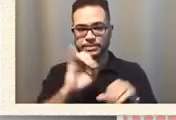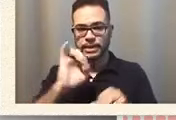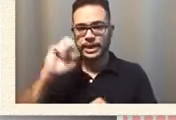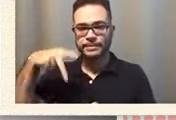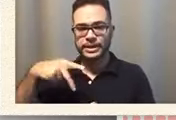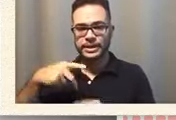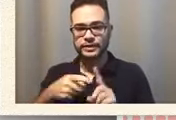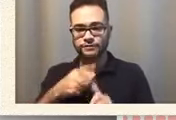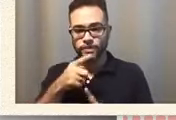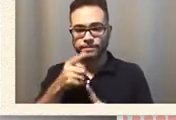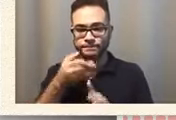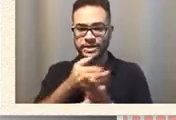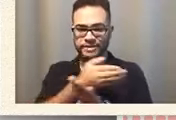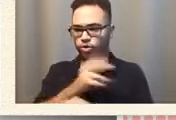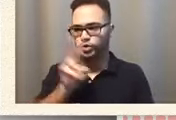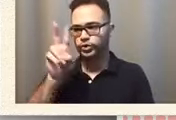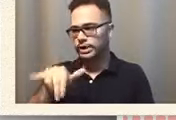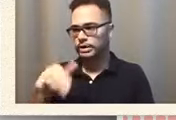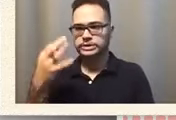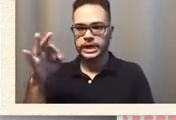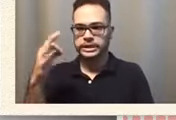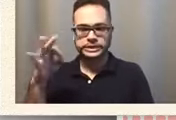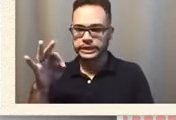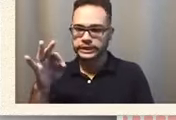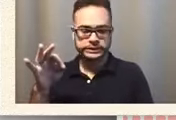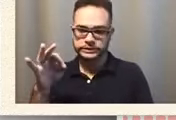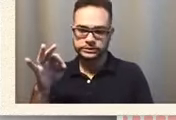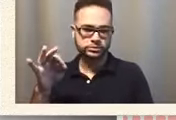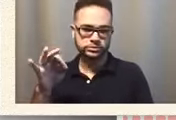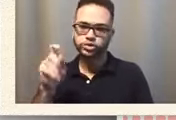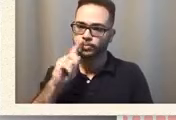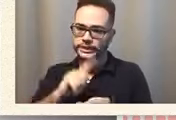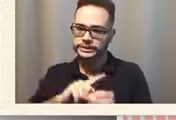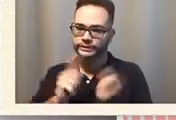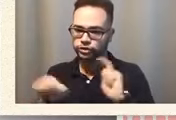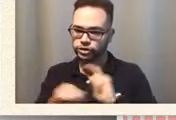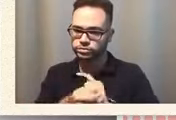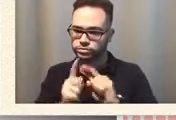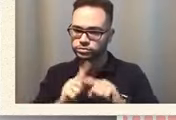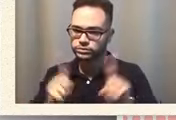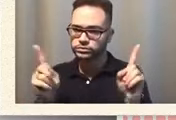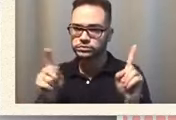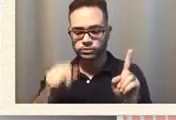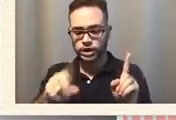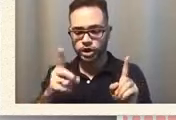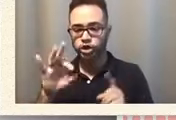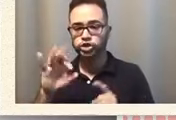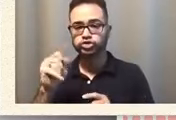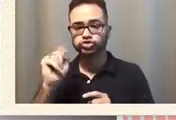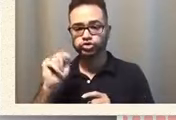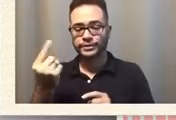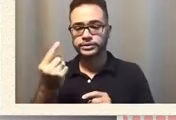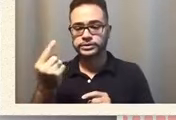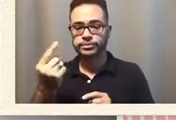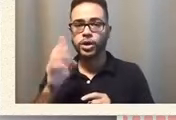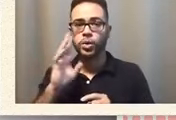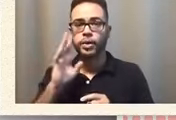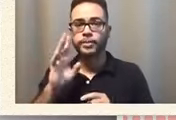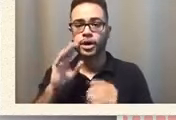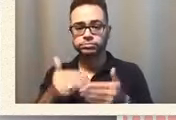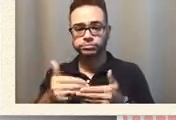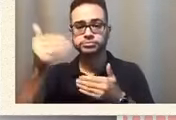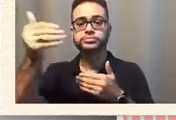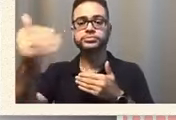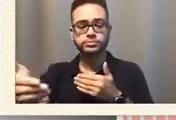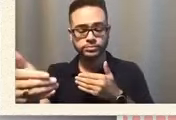2019 that draft should be something that is going to be moving your child forward dealing